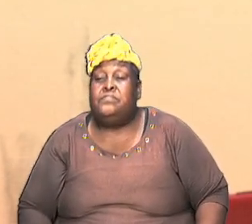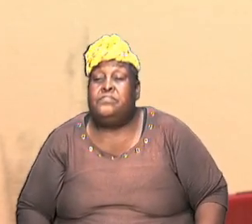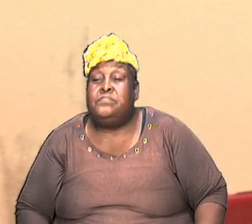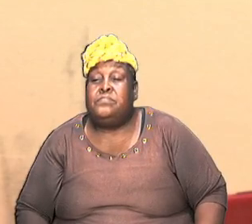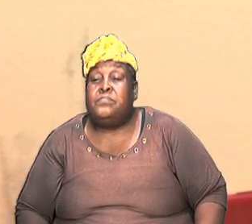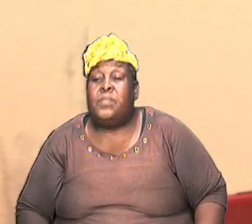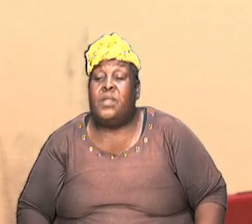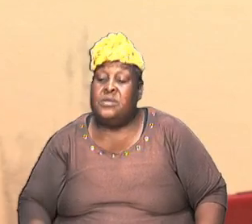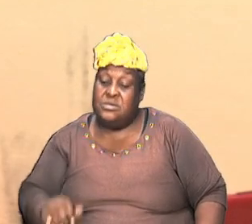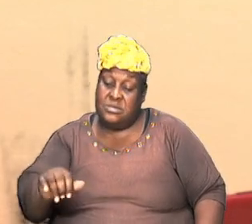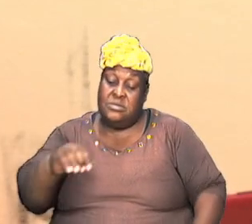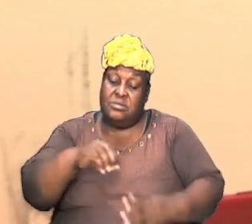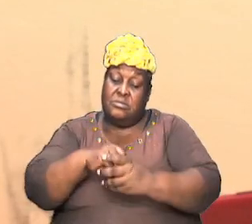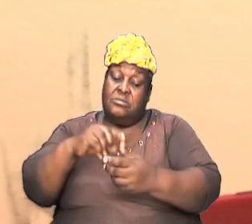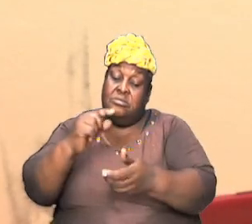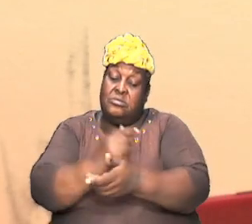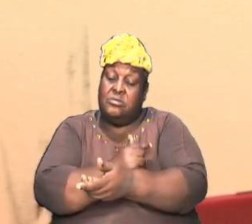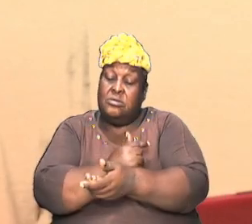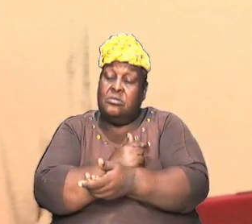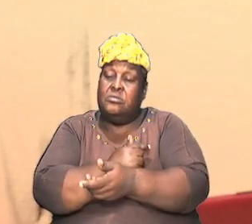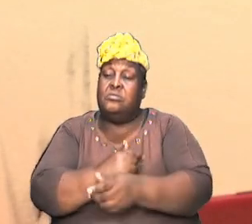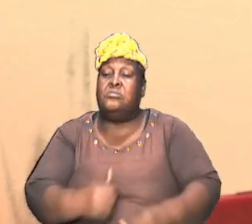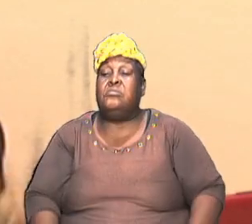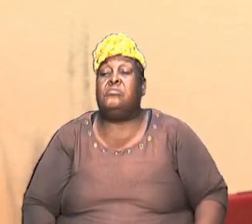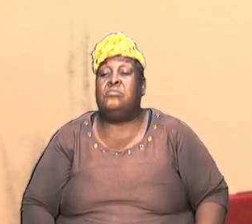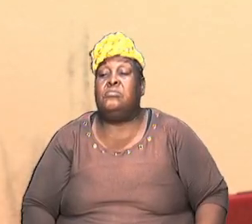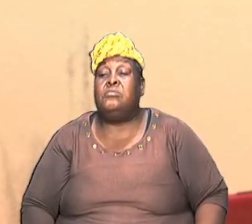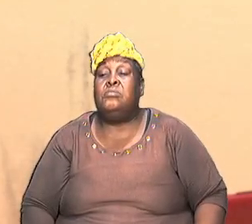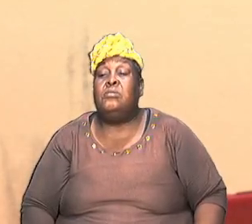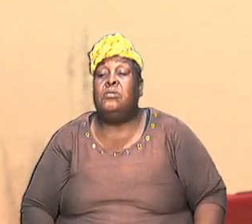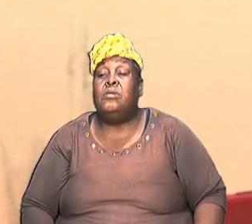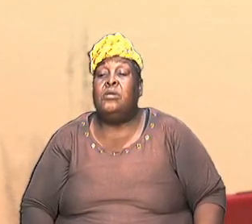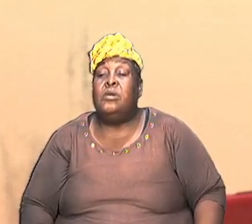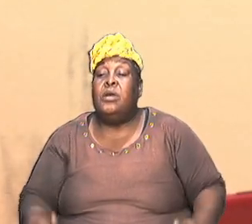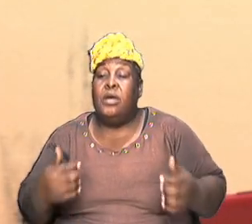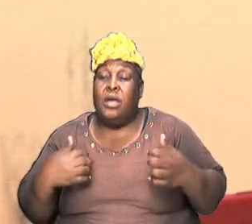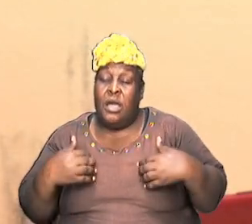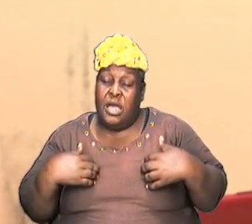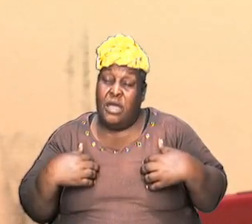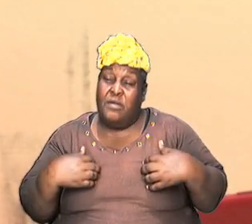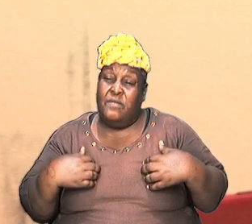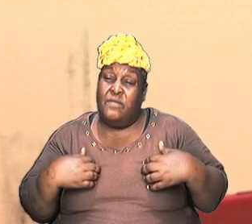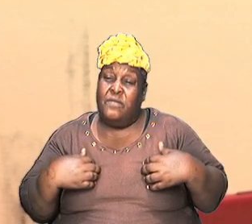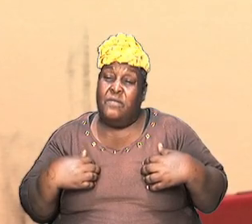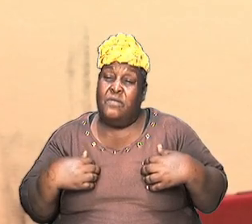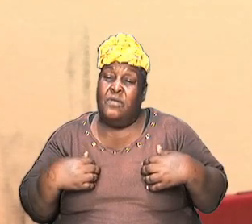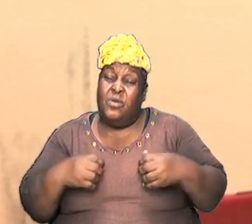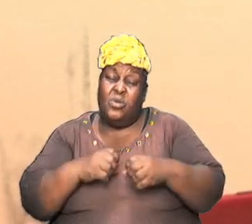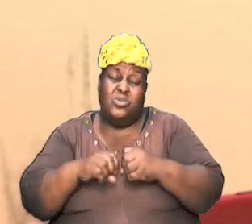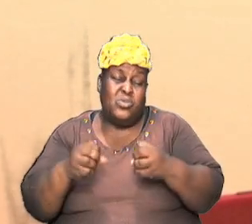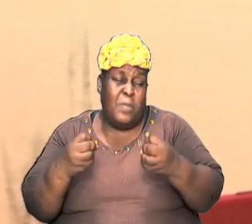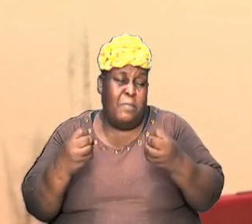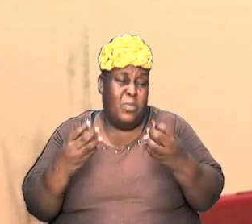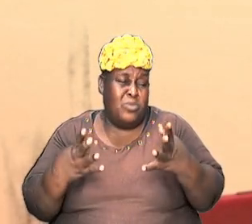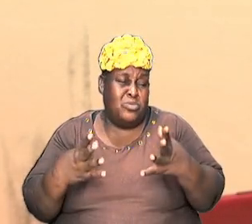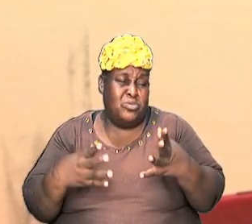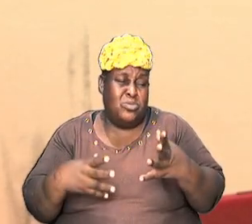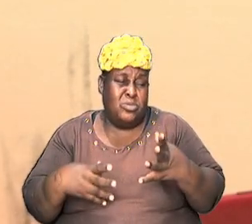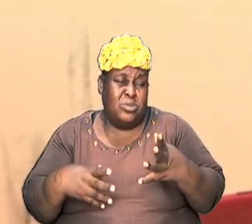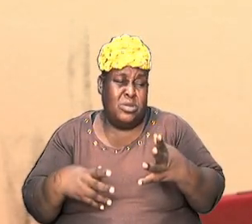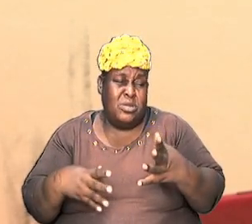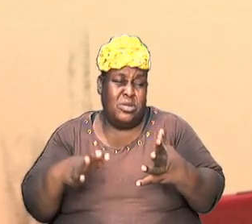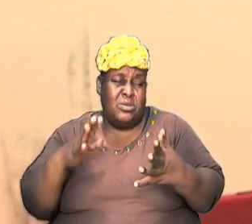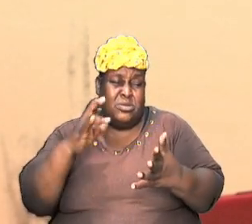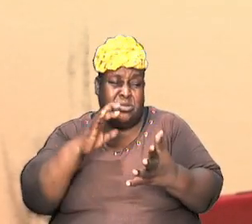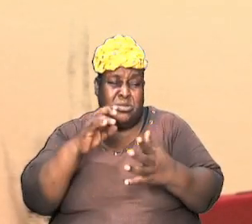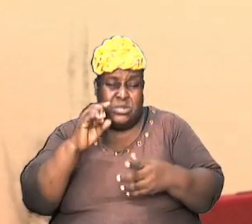we're still in Genesis and although we're going to close off this evening we had to pull another you know so much to pull so we are pulling and we are